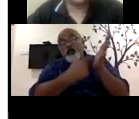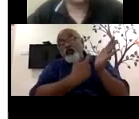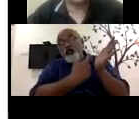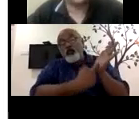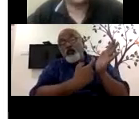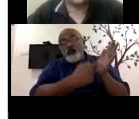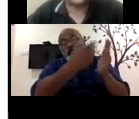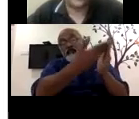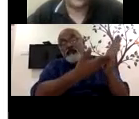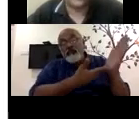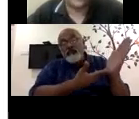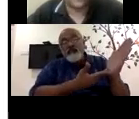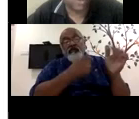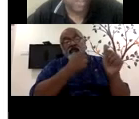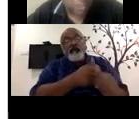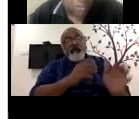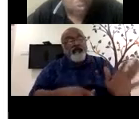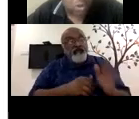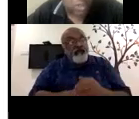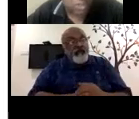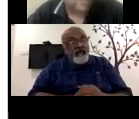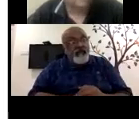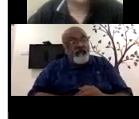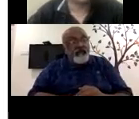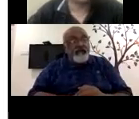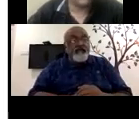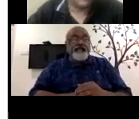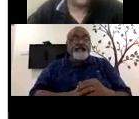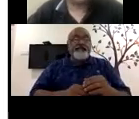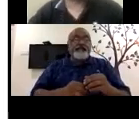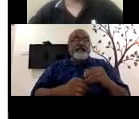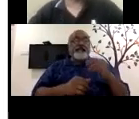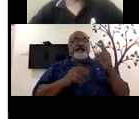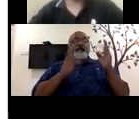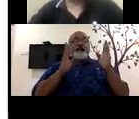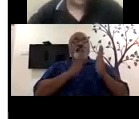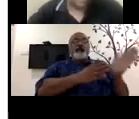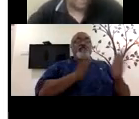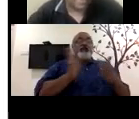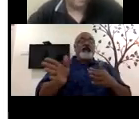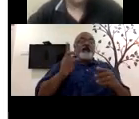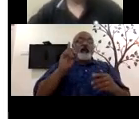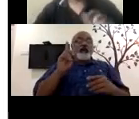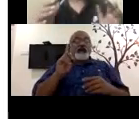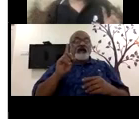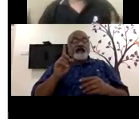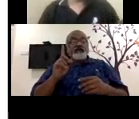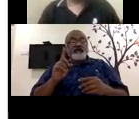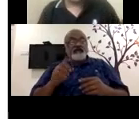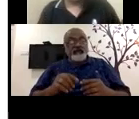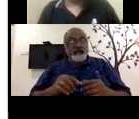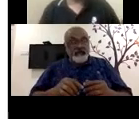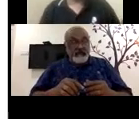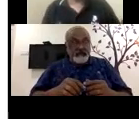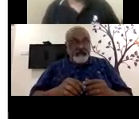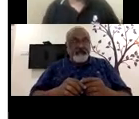the cost of, repetition only of the two models, twin track model, two types of approaches can be taken. I am calling it twin